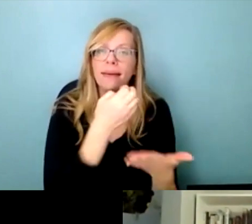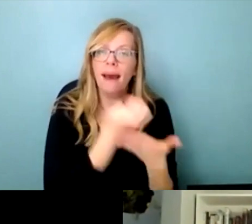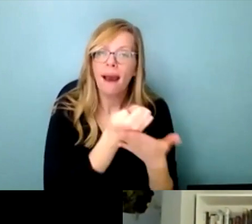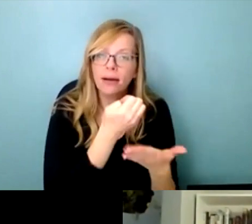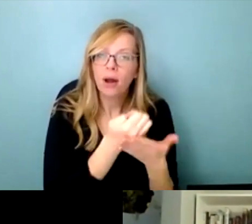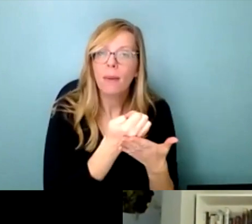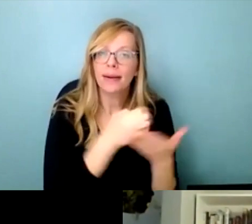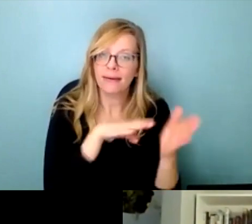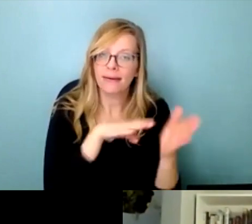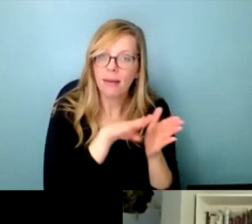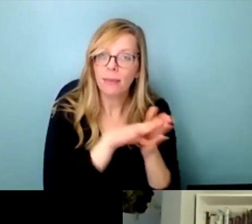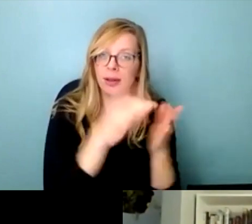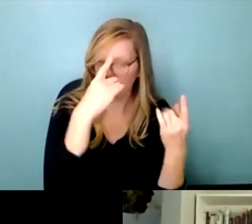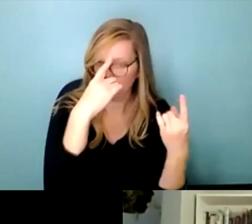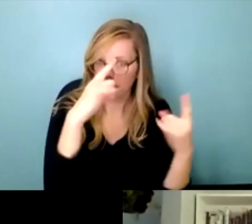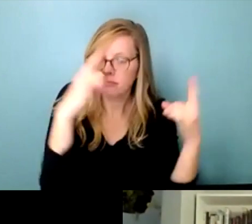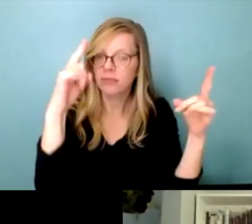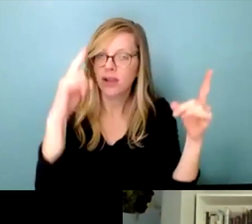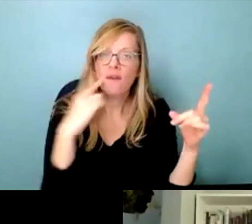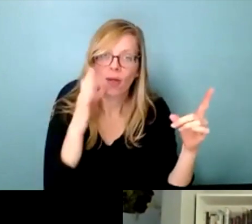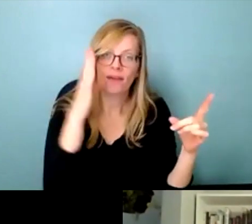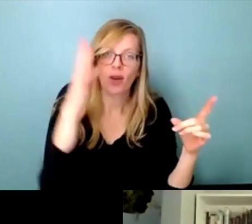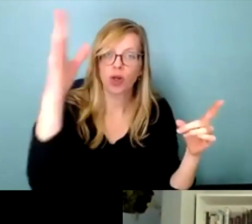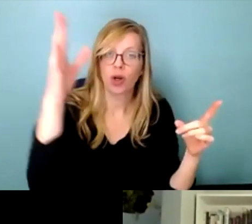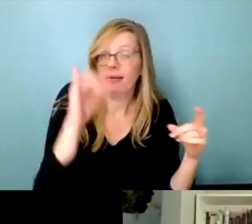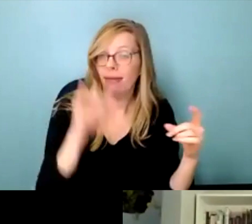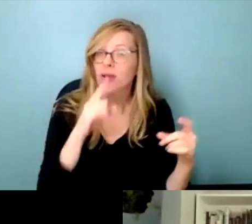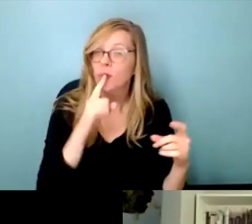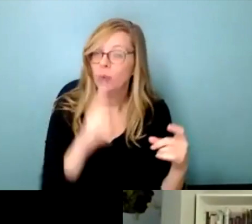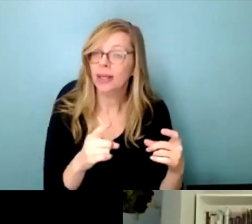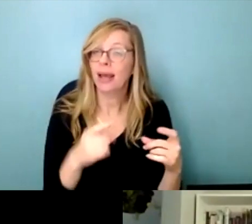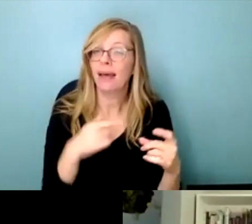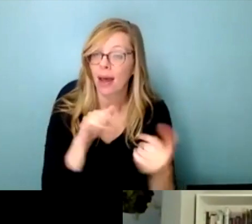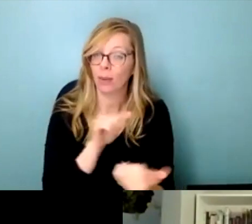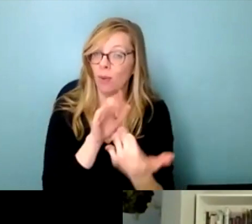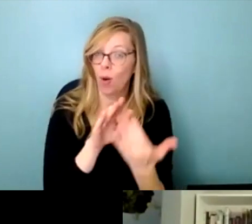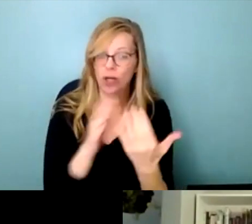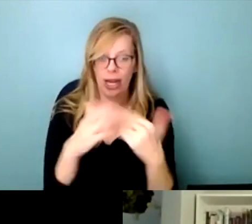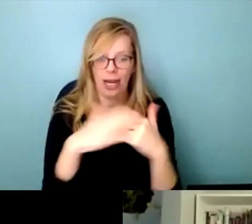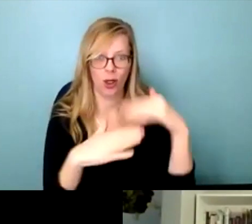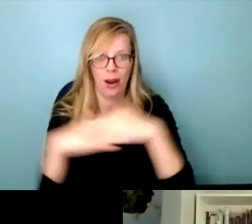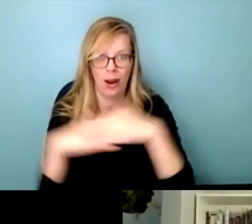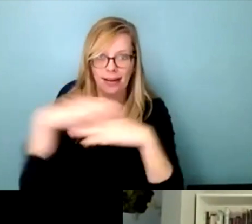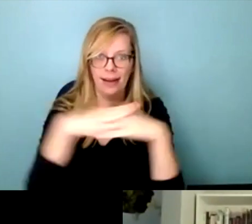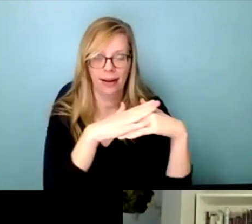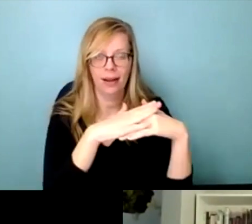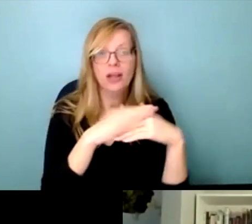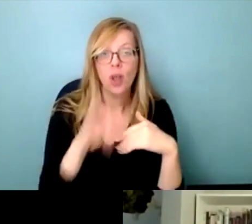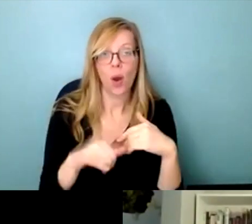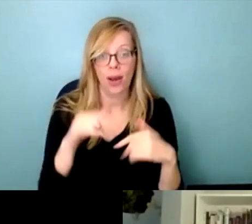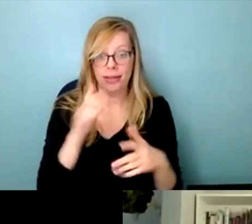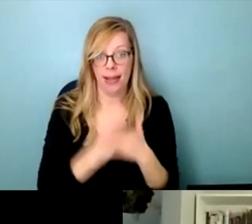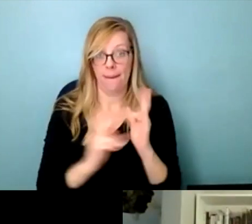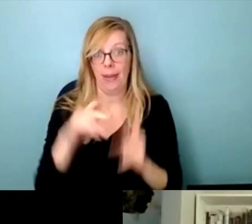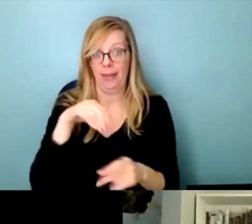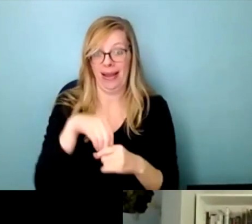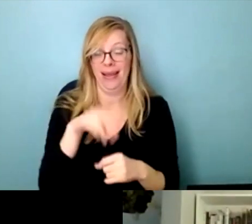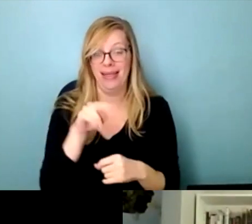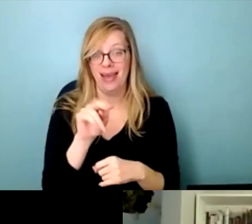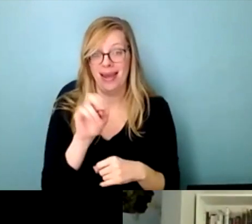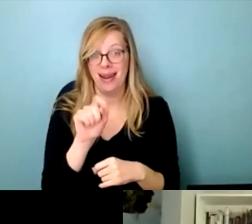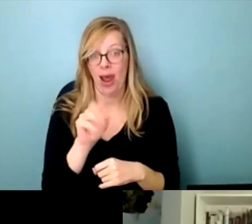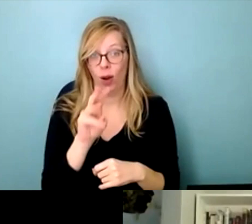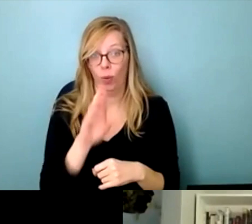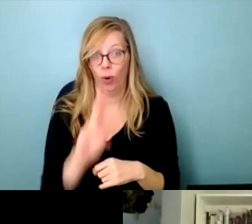Um, so it's a, an approach that's really complex and interconnected. So we have folks in the network working on things like ending and addressing